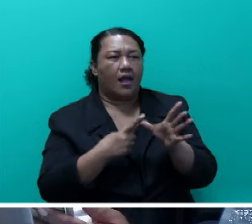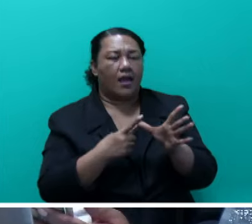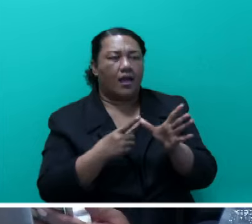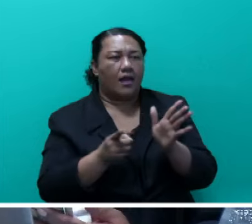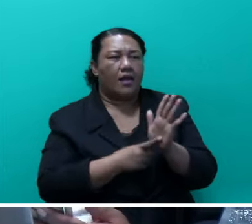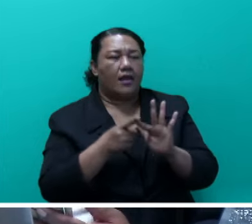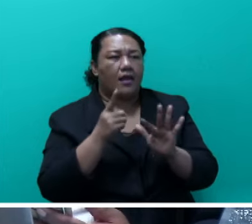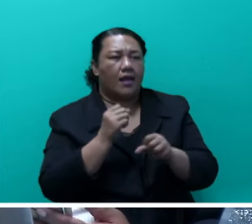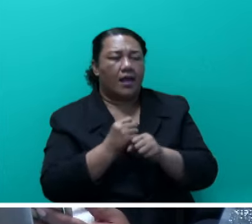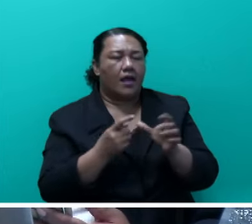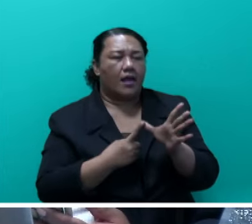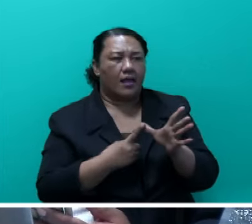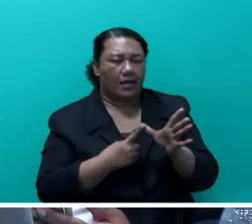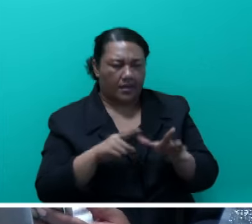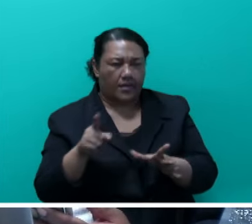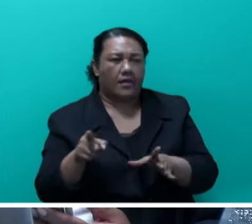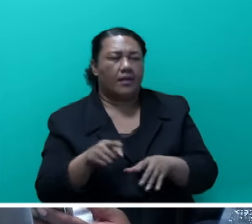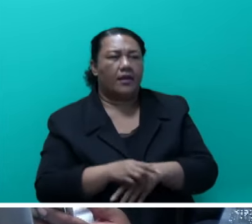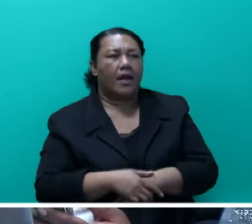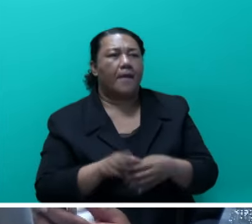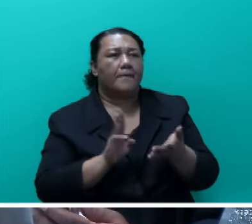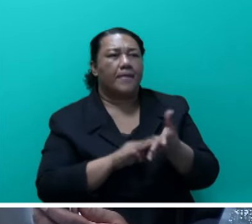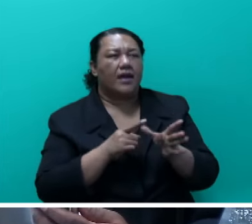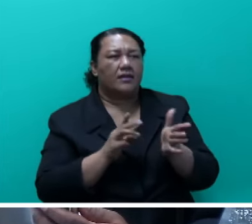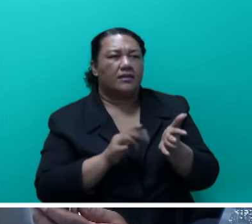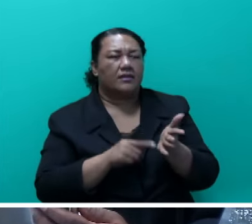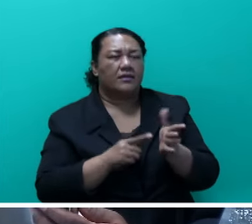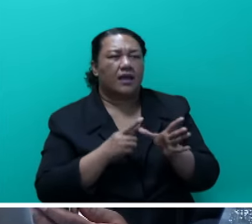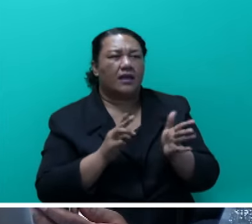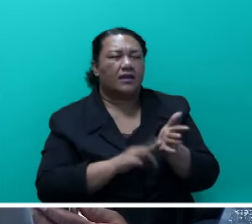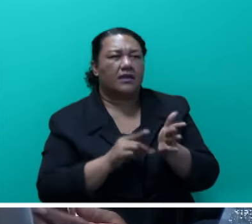Mangania, think, in Nandi.